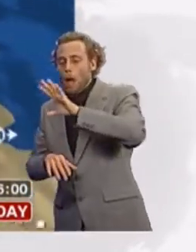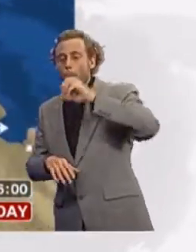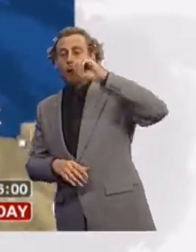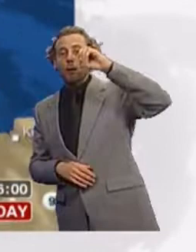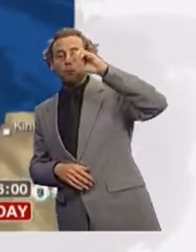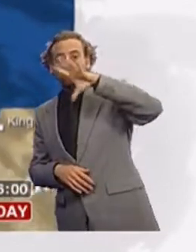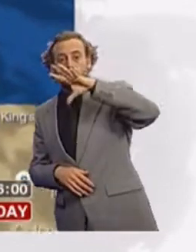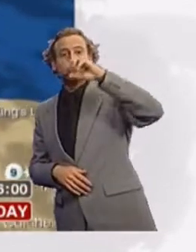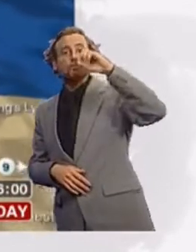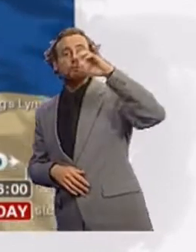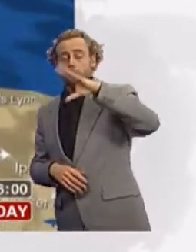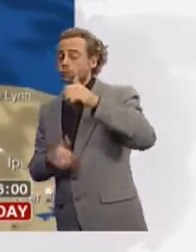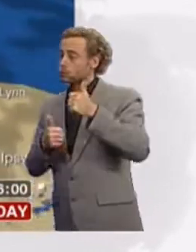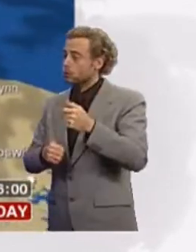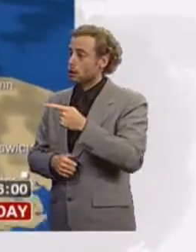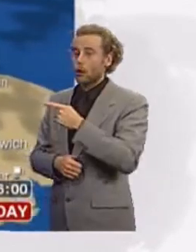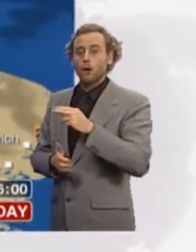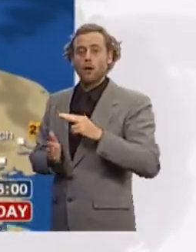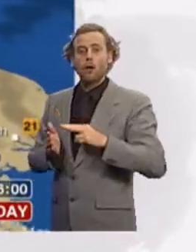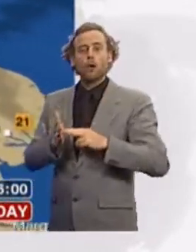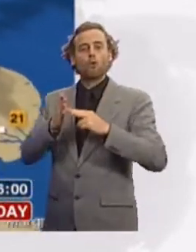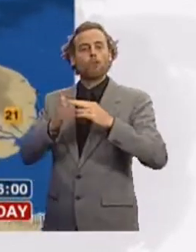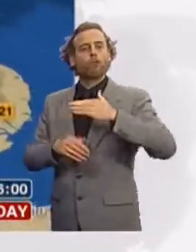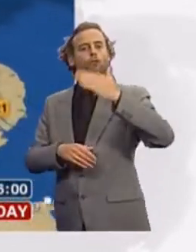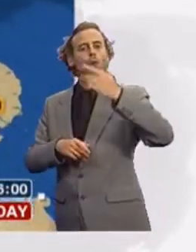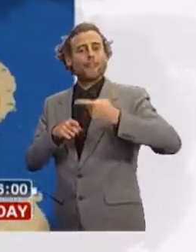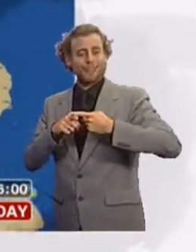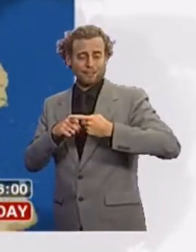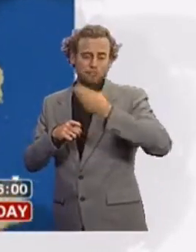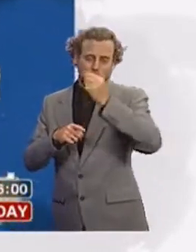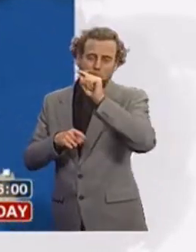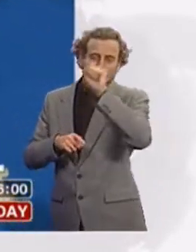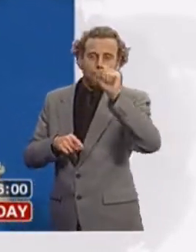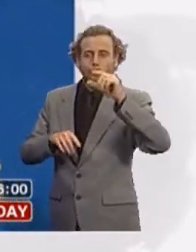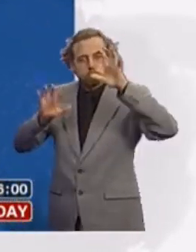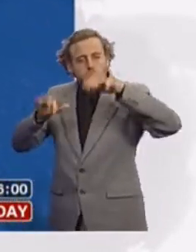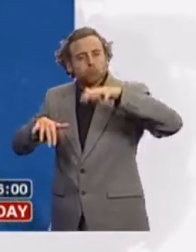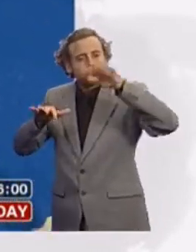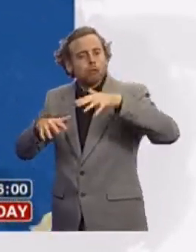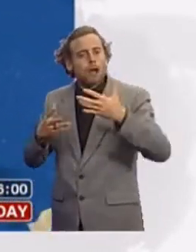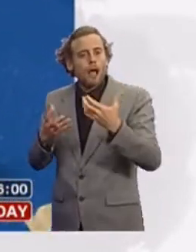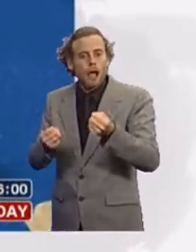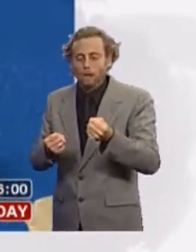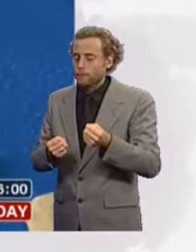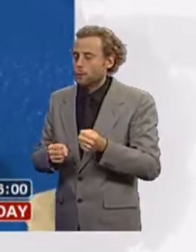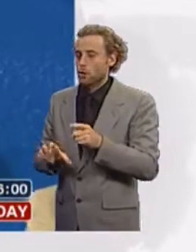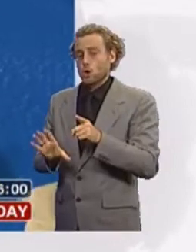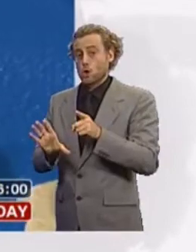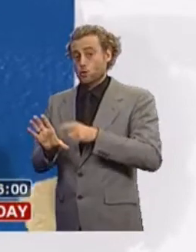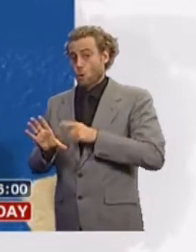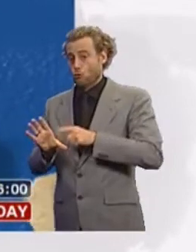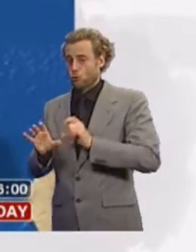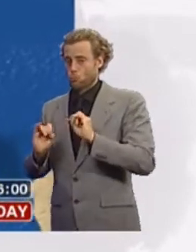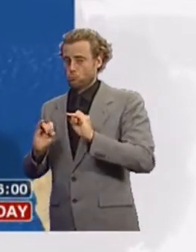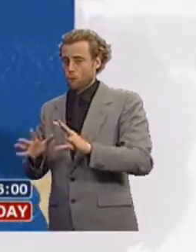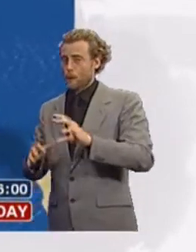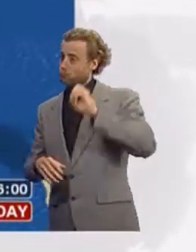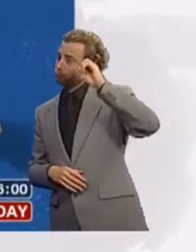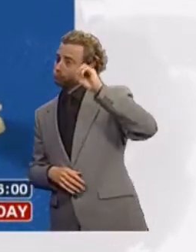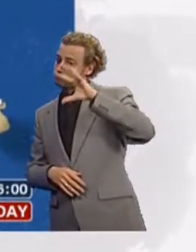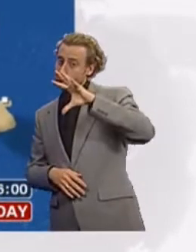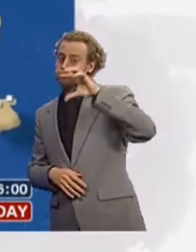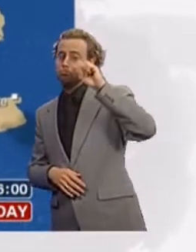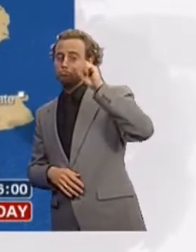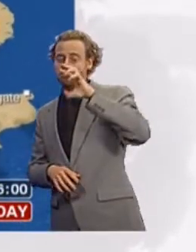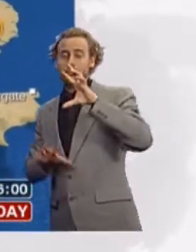Outbreaks of rain possible across northern England as well. Cloudy conditions across Lancashire and Cumbria. Yorkshire's seen a few breaks in that cloud. And whilst there will be